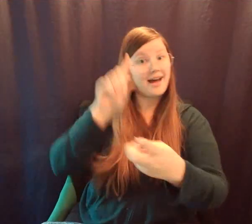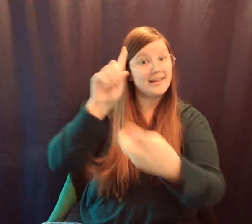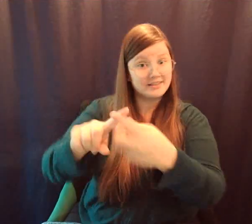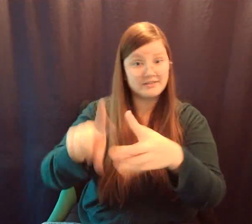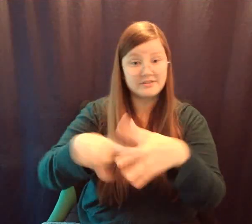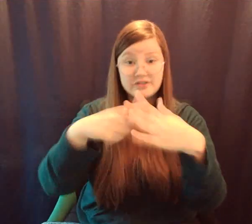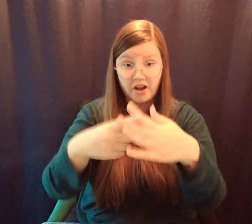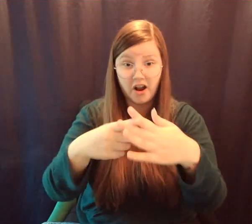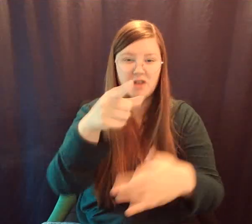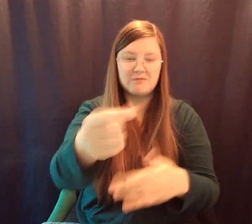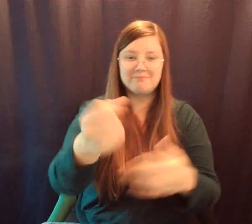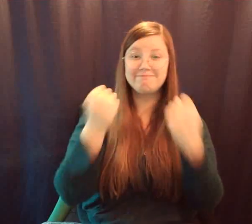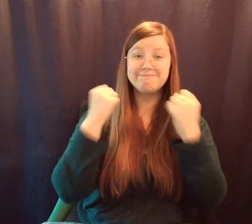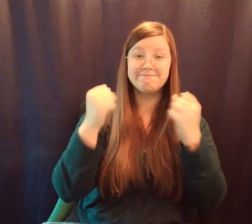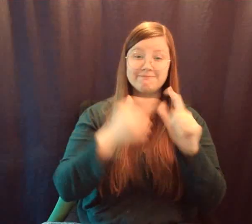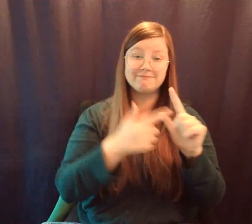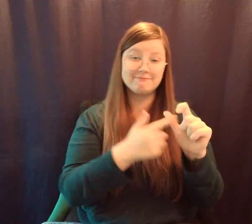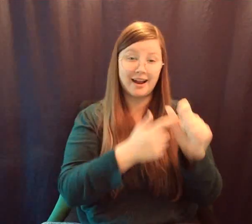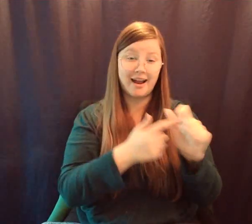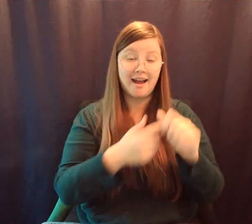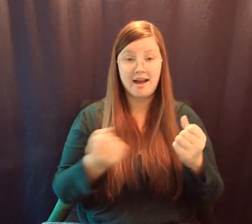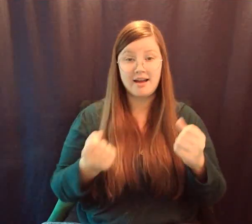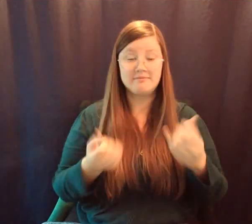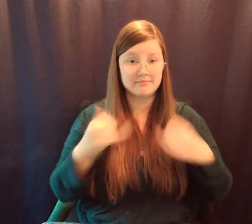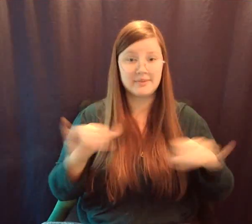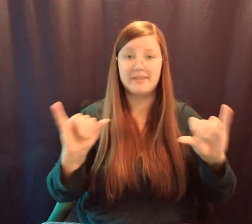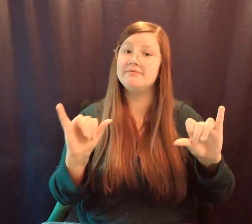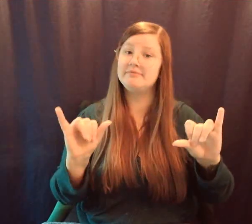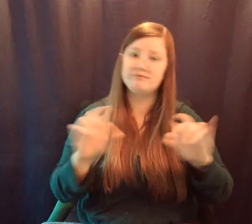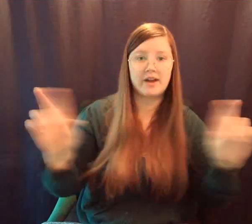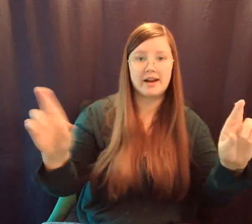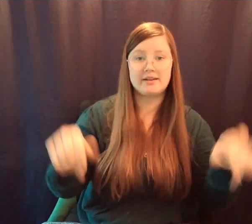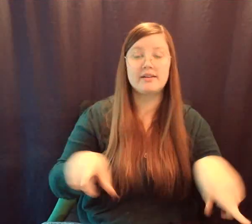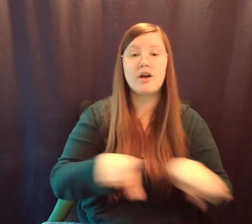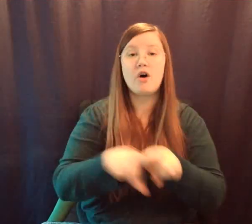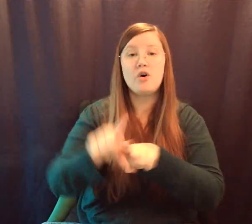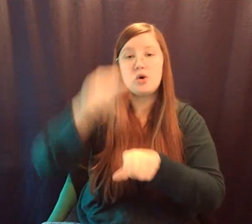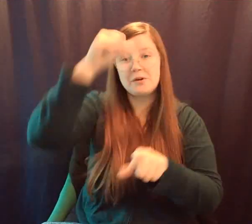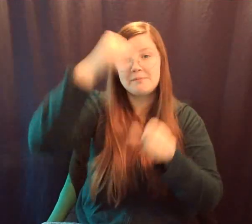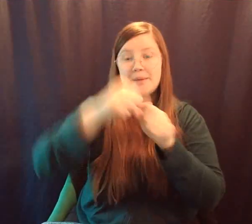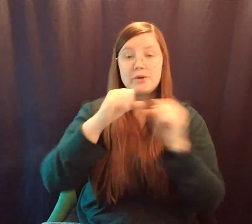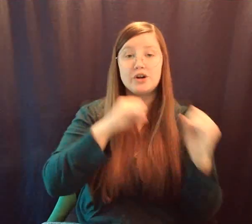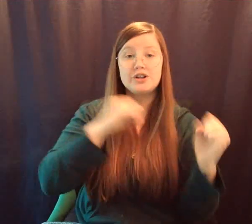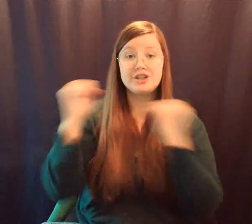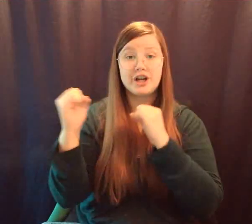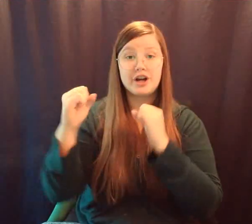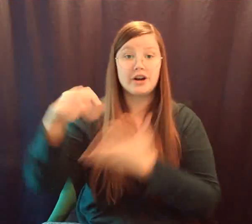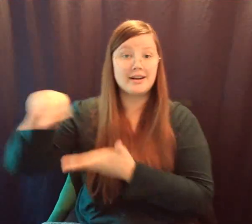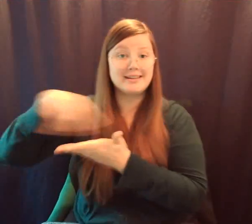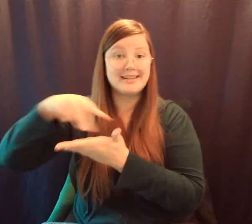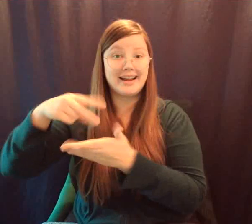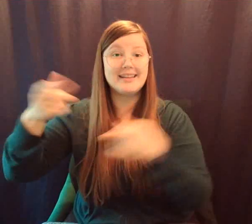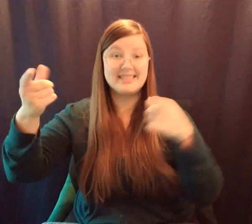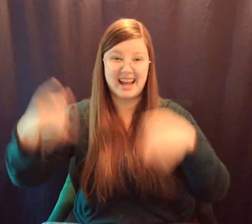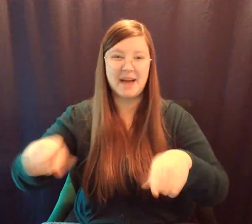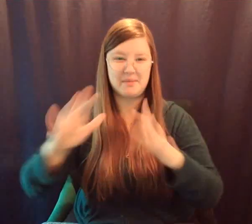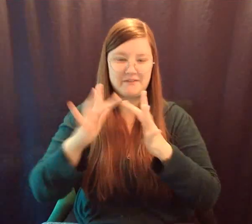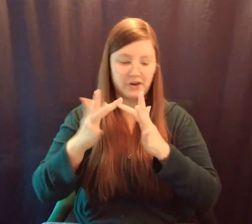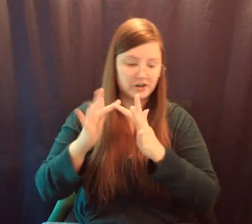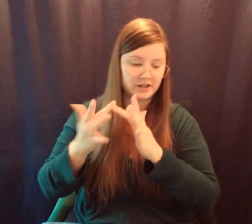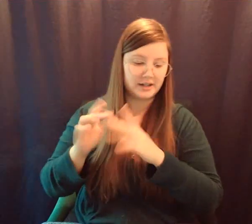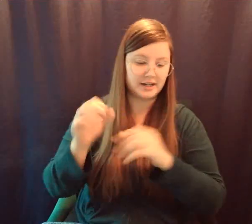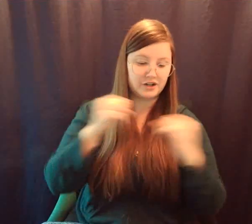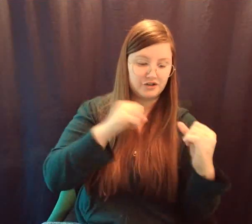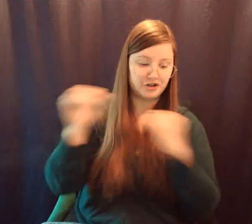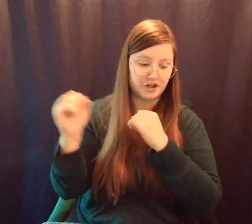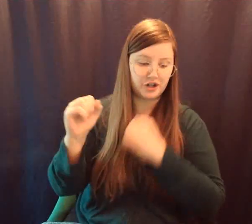seasons open up. Also remember that cheer and dance are happening virtually right now. Cheer is happening on Wednesdays from 3.30 to